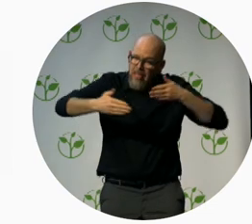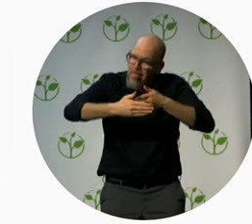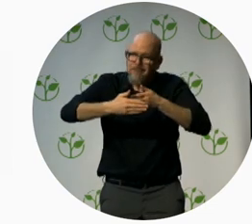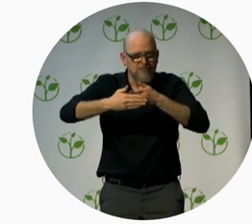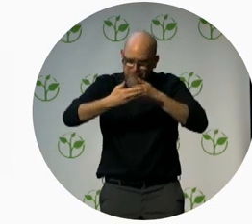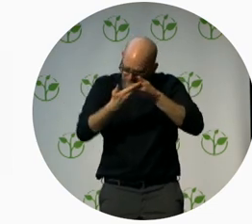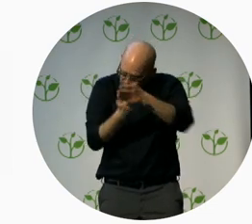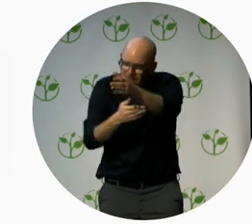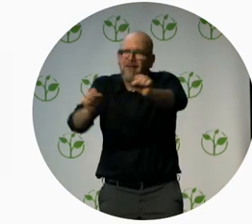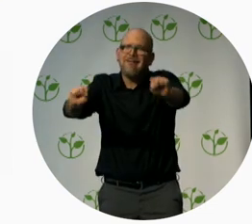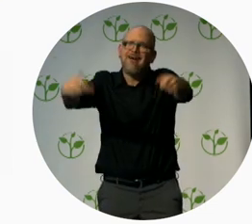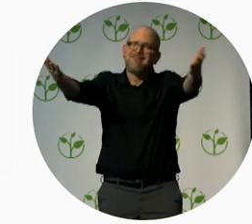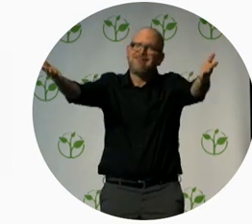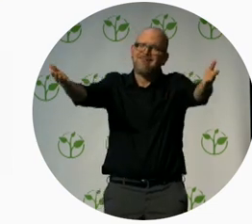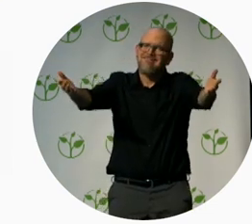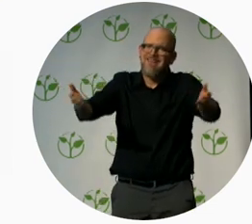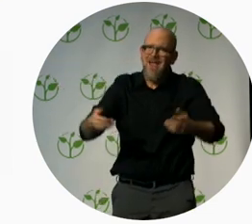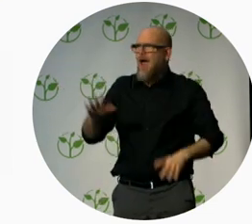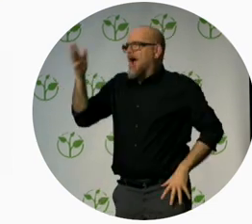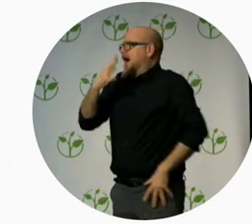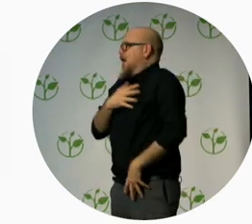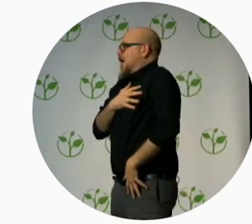What a great way to end day one!